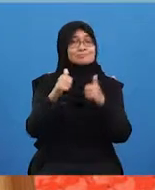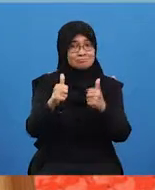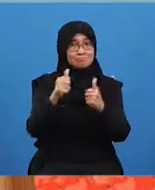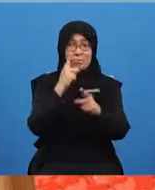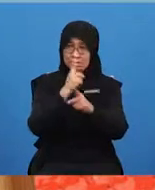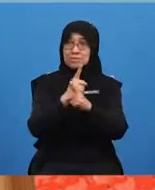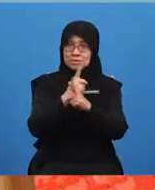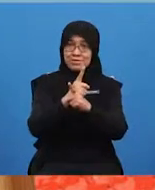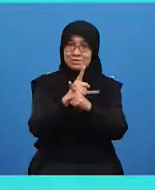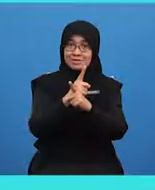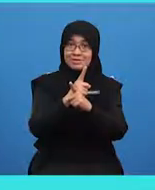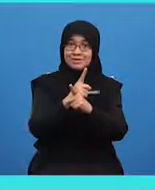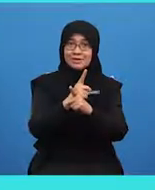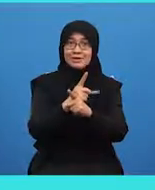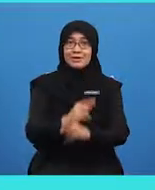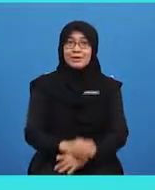You did it, Yolo!